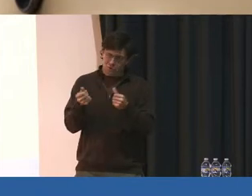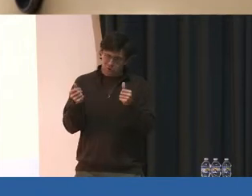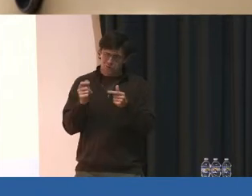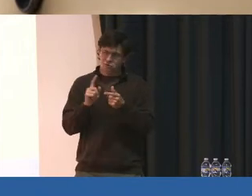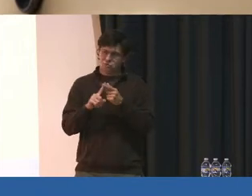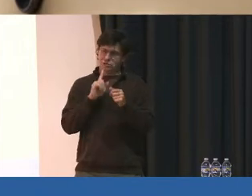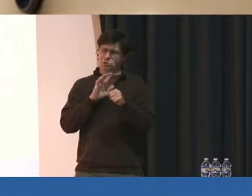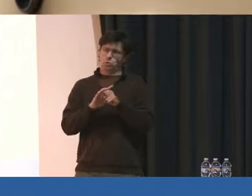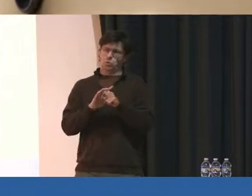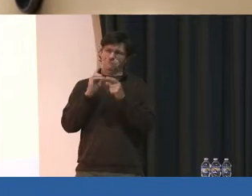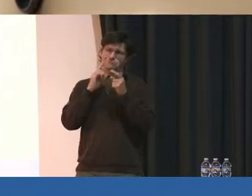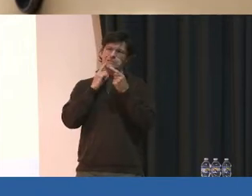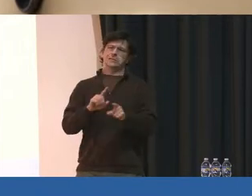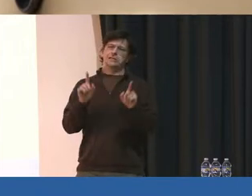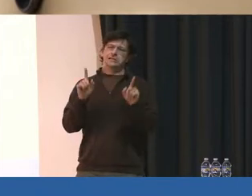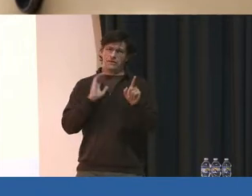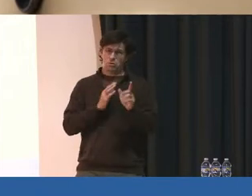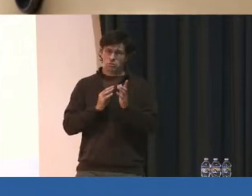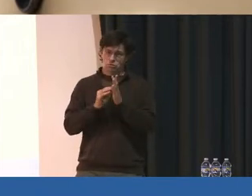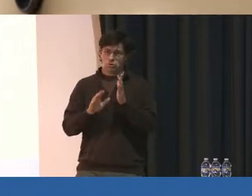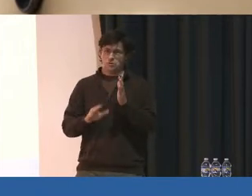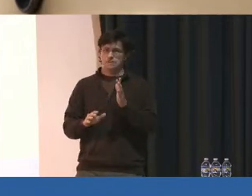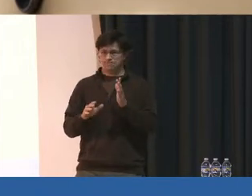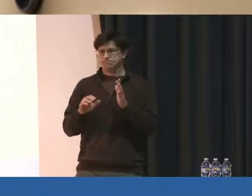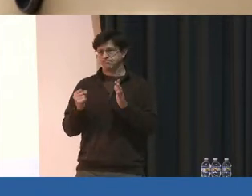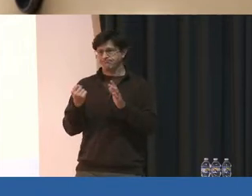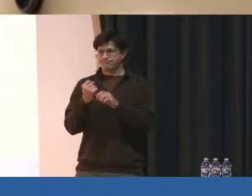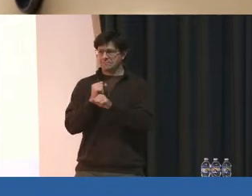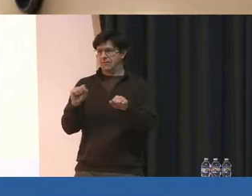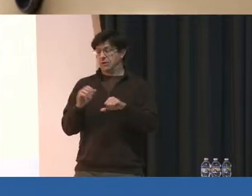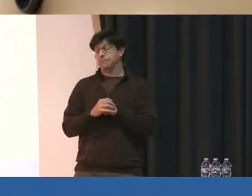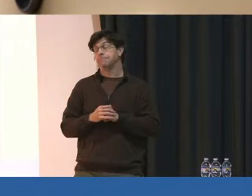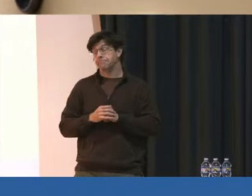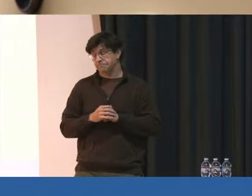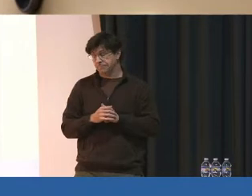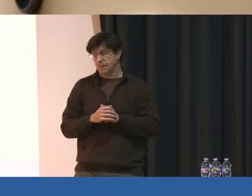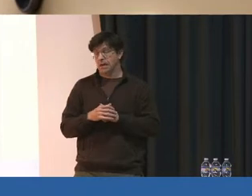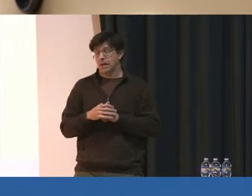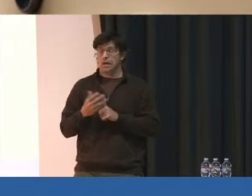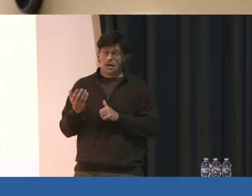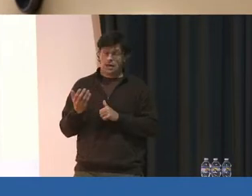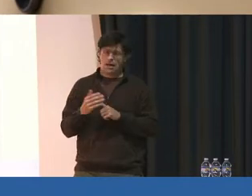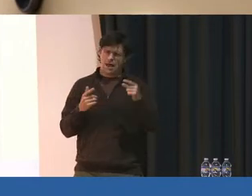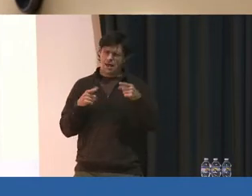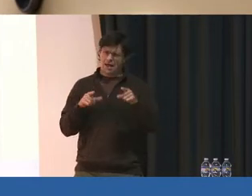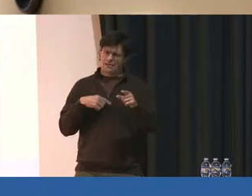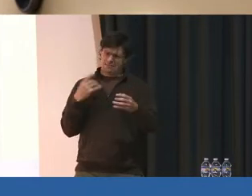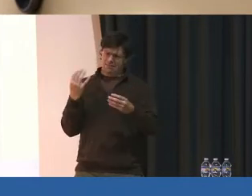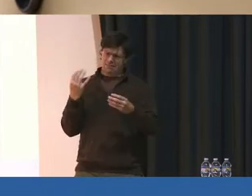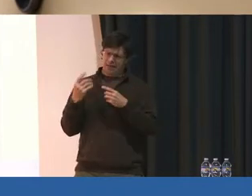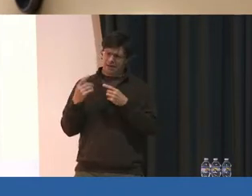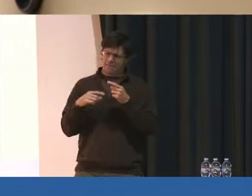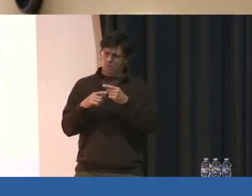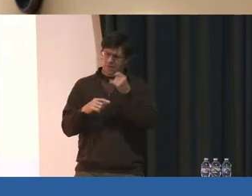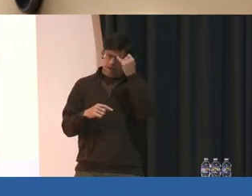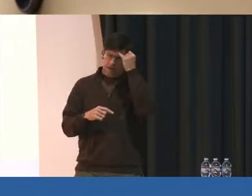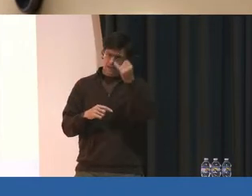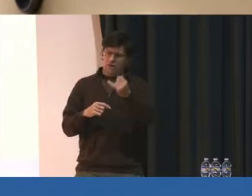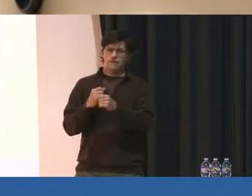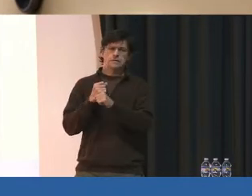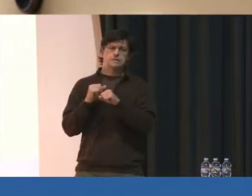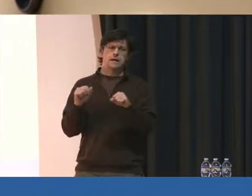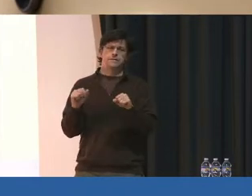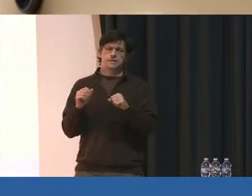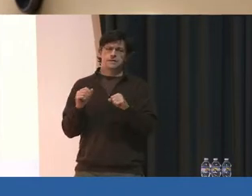ensure the success of our students and the safety. Now, as I think about the idea of safety,